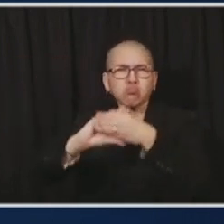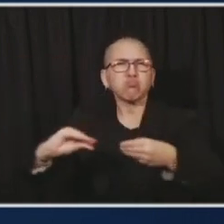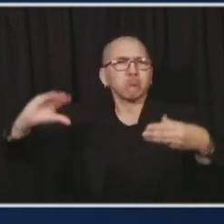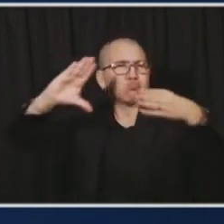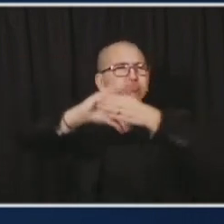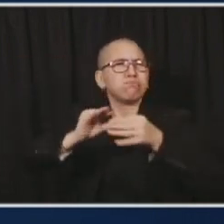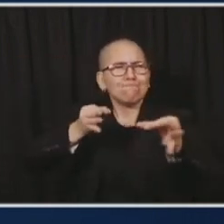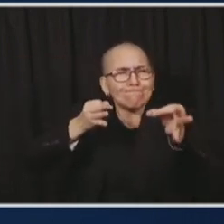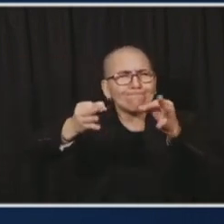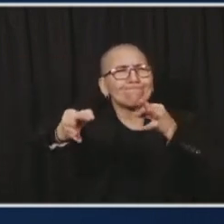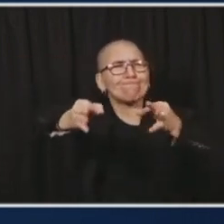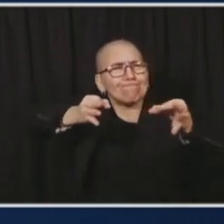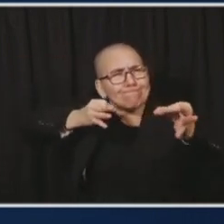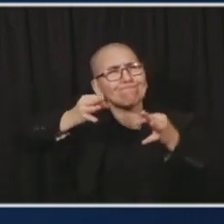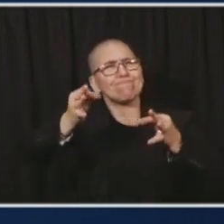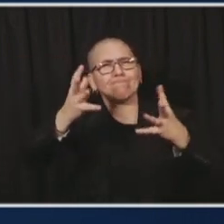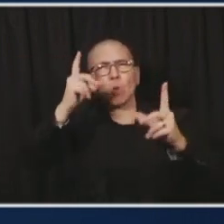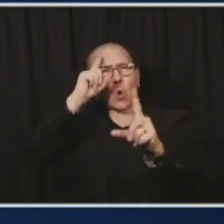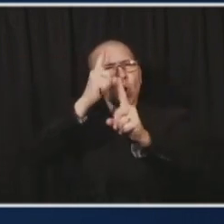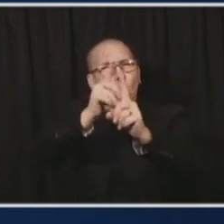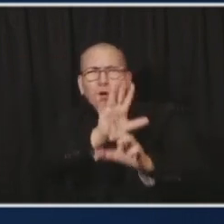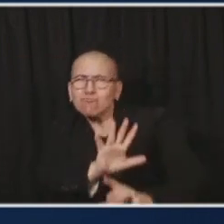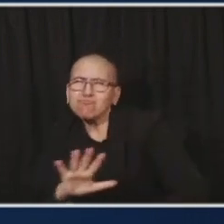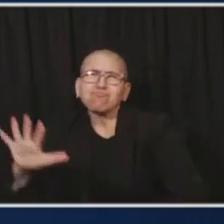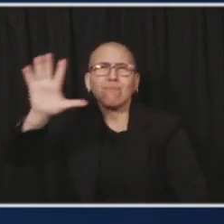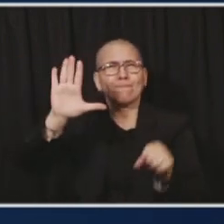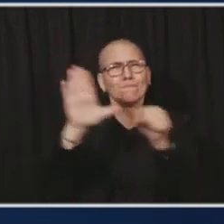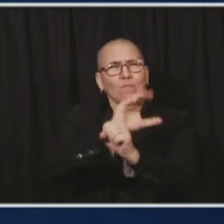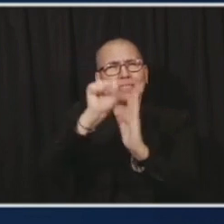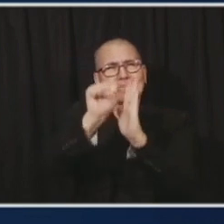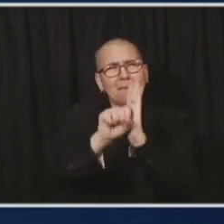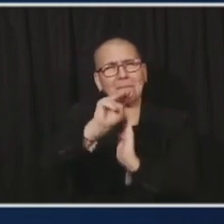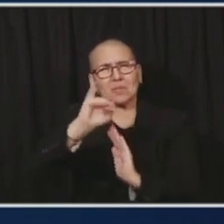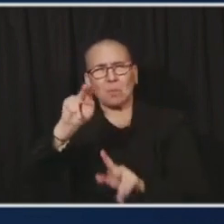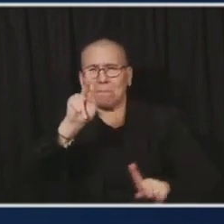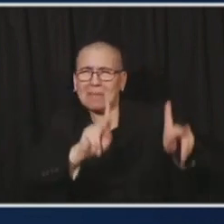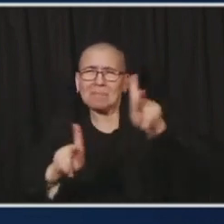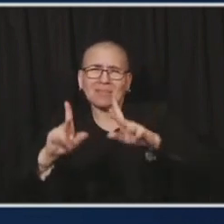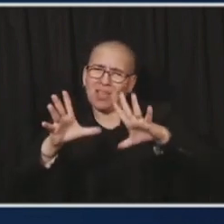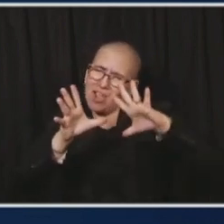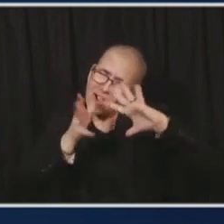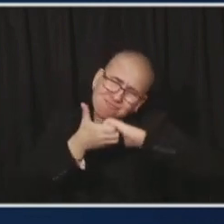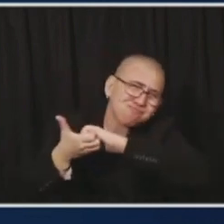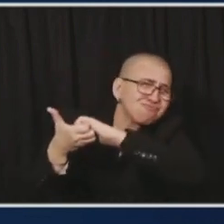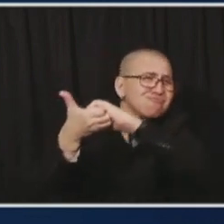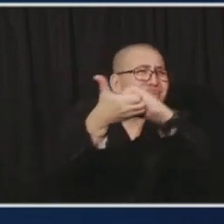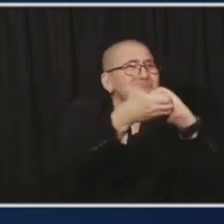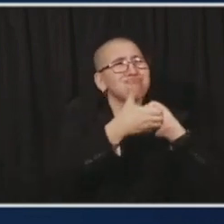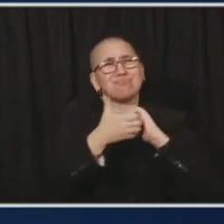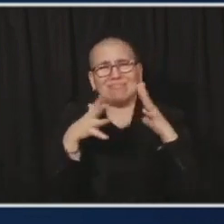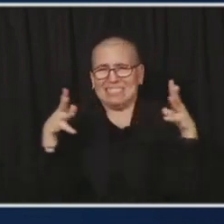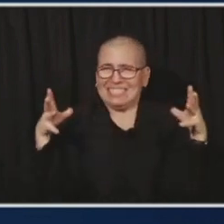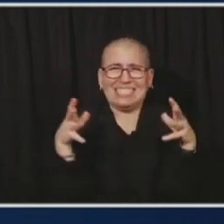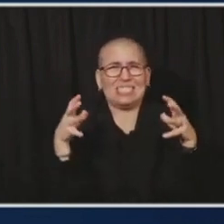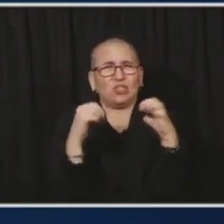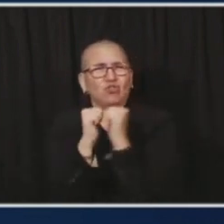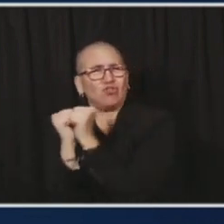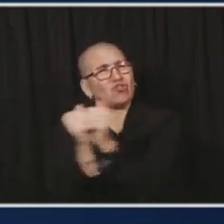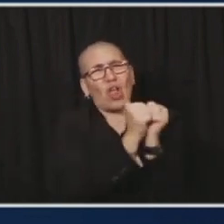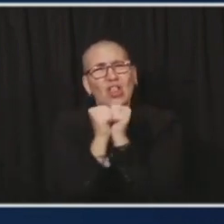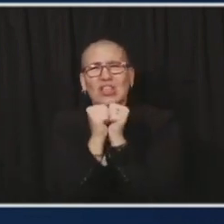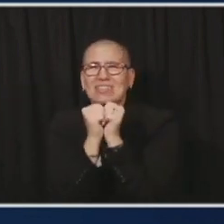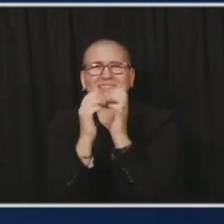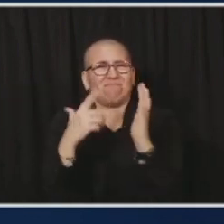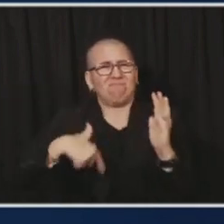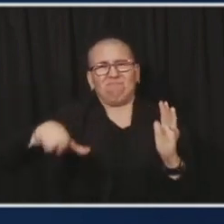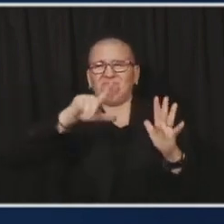picture into beds and collaboration and moving patients is probably as strong as anywhere in the country. Because of that, we were